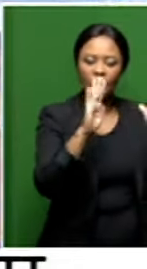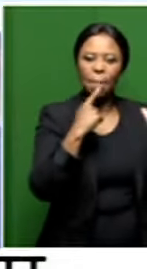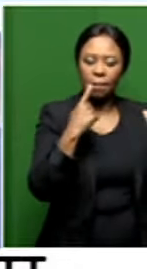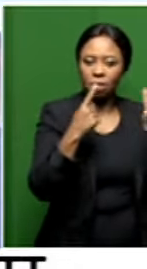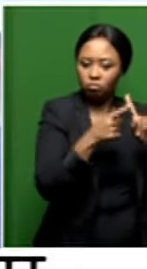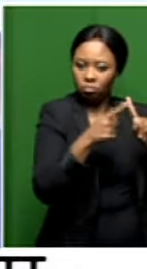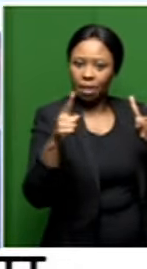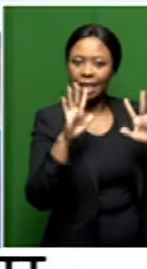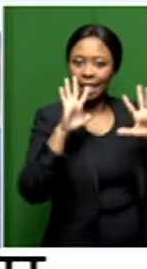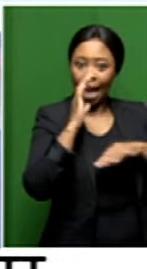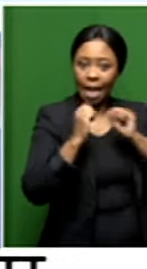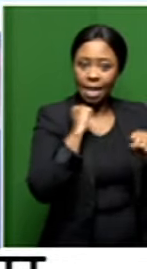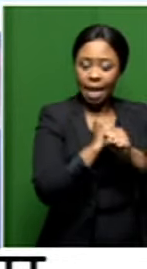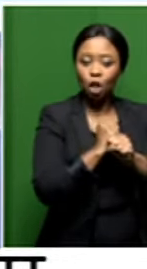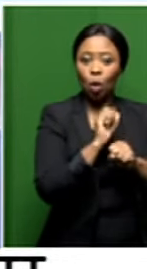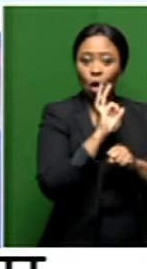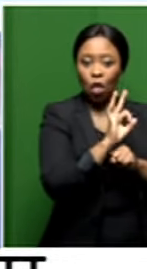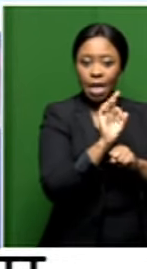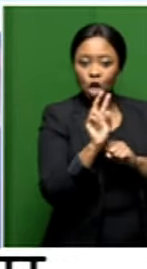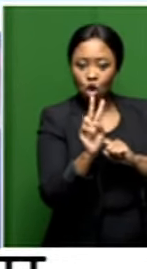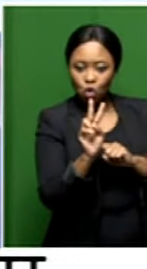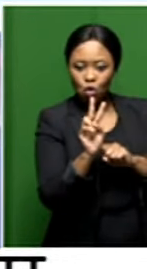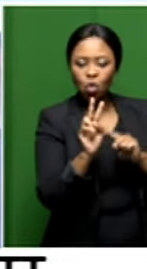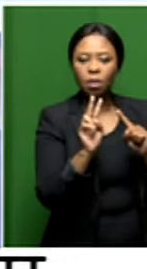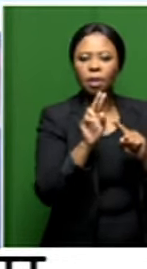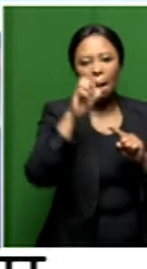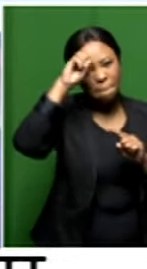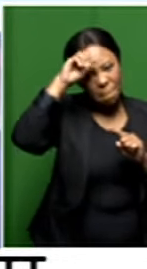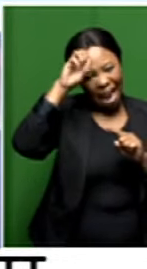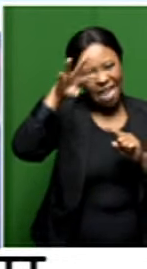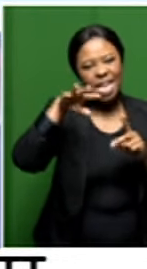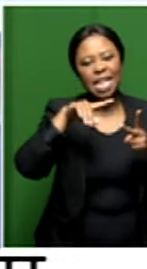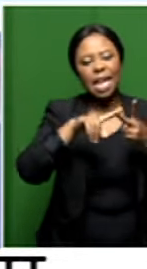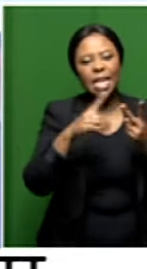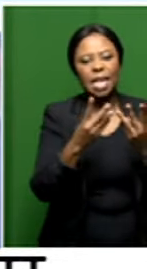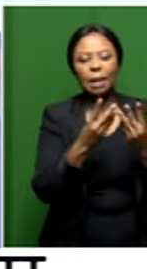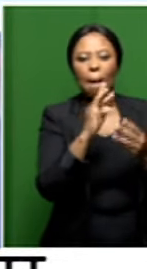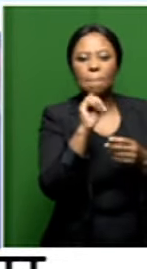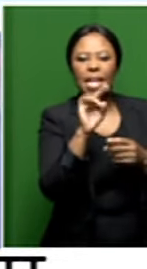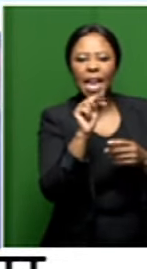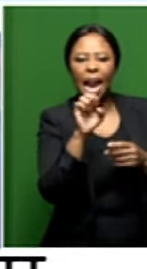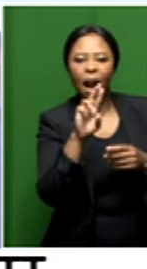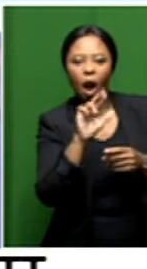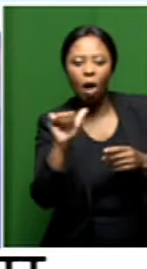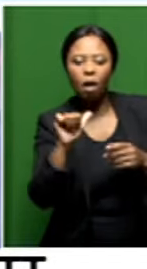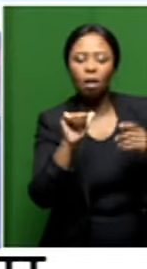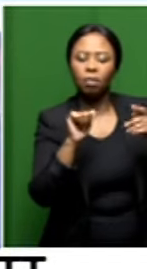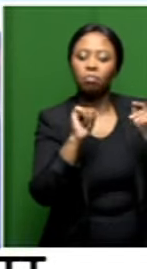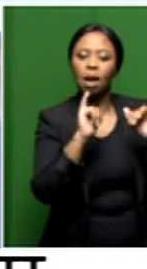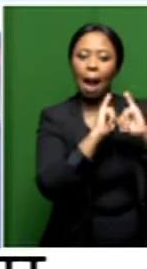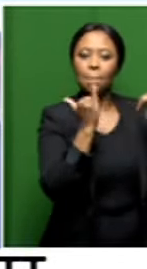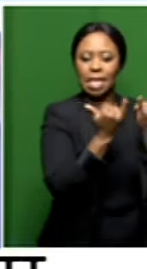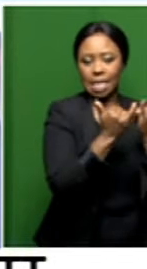years. the South 32 is a mining and minerals company. And they started this collection in 1994,